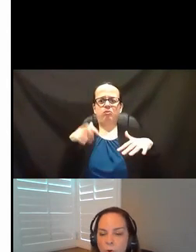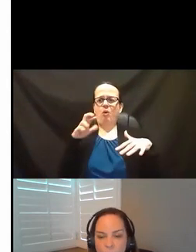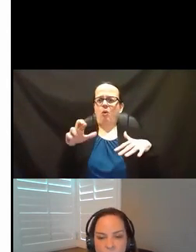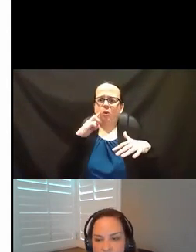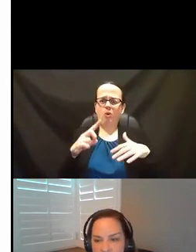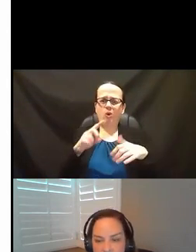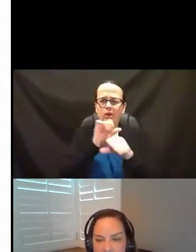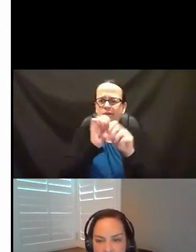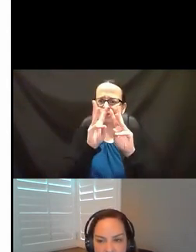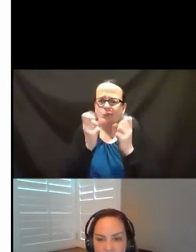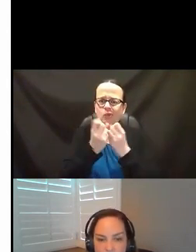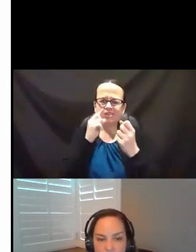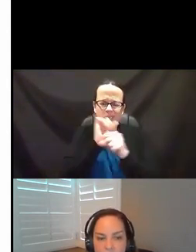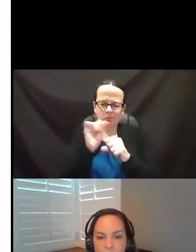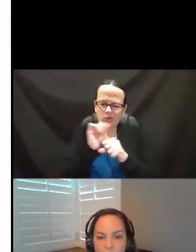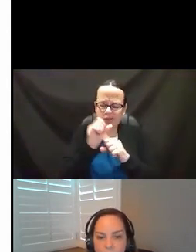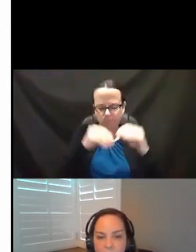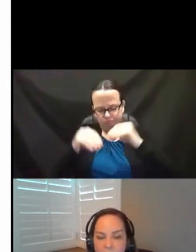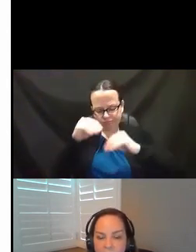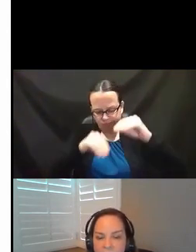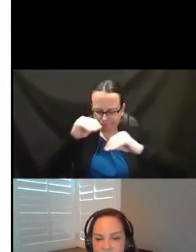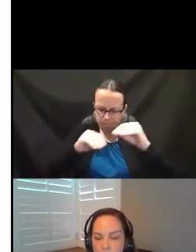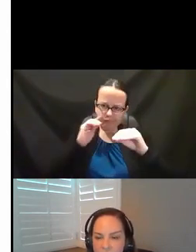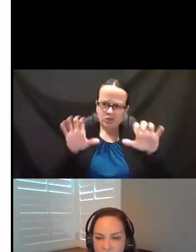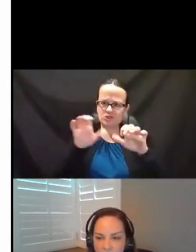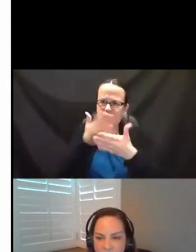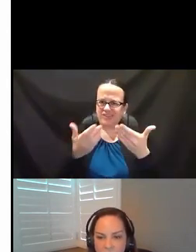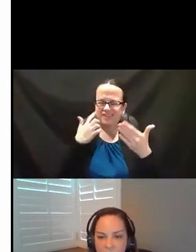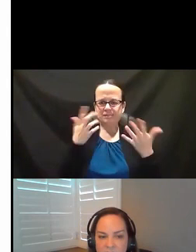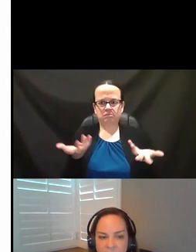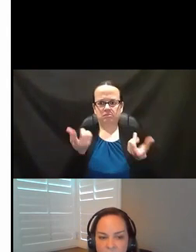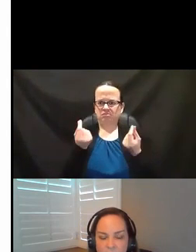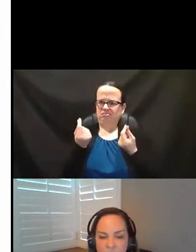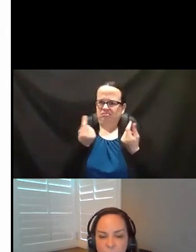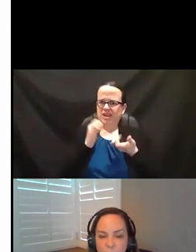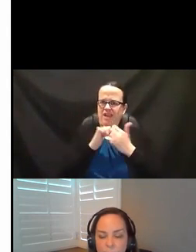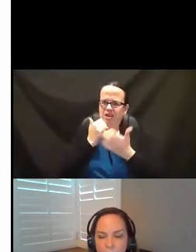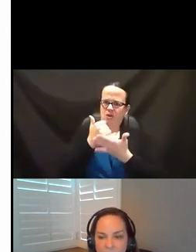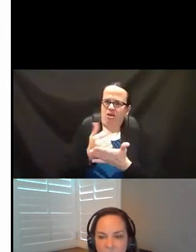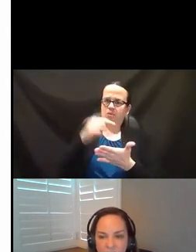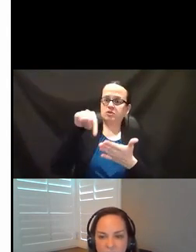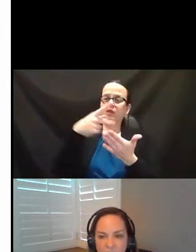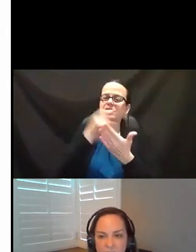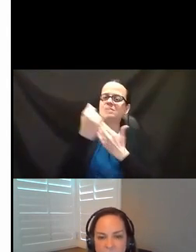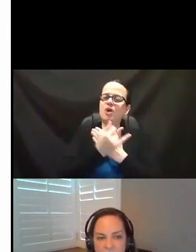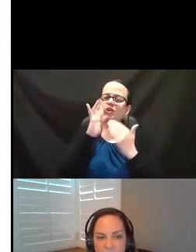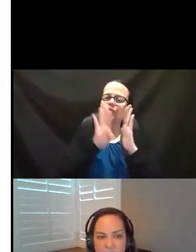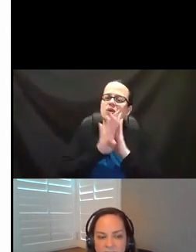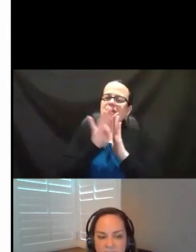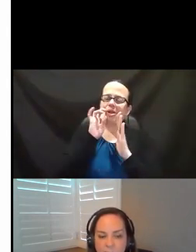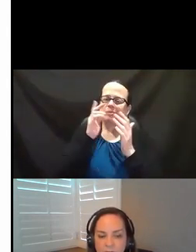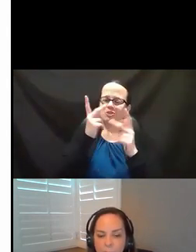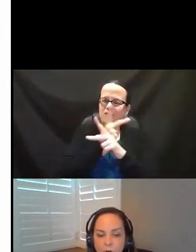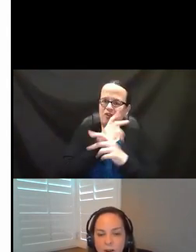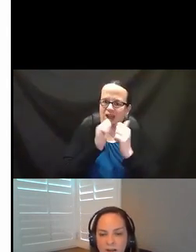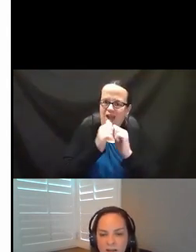or doing things that absolutely were doing them no good. And this project was developed to make a change and to see that that